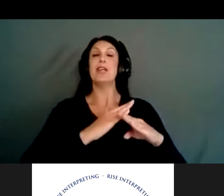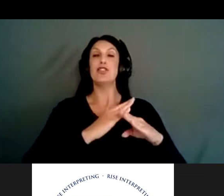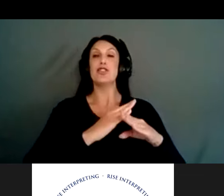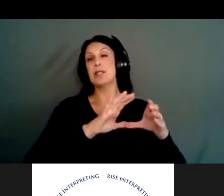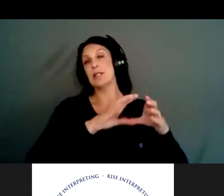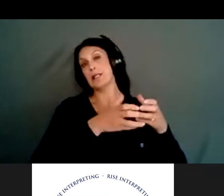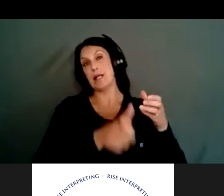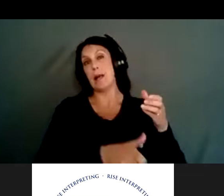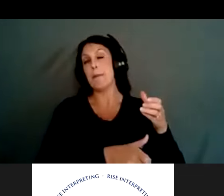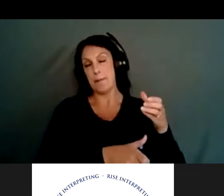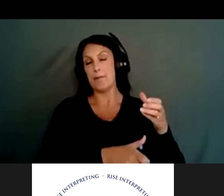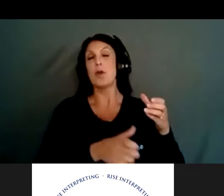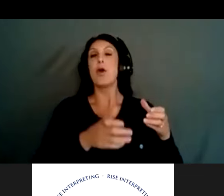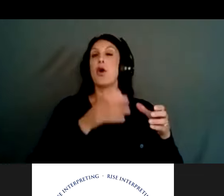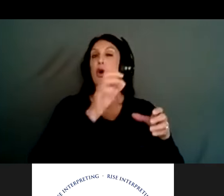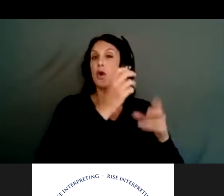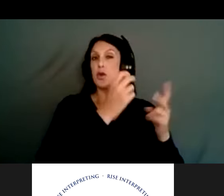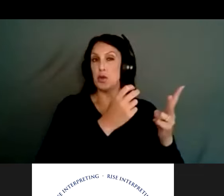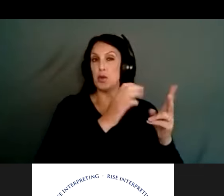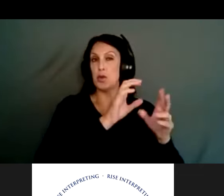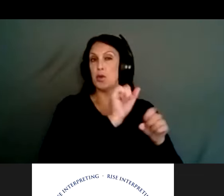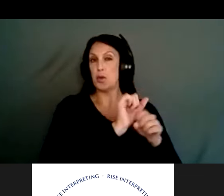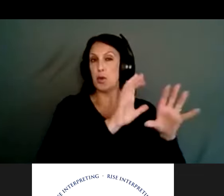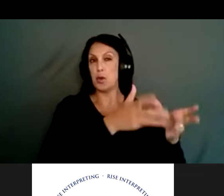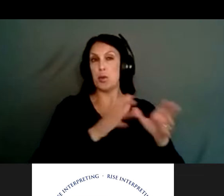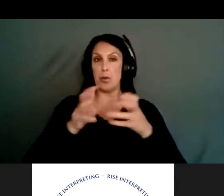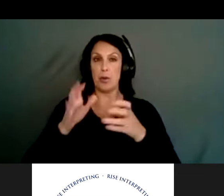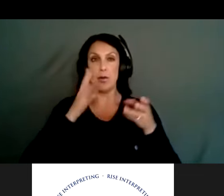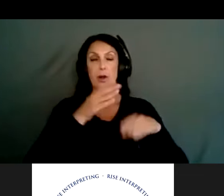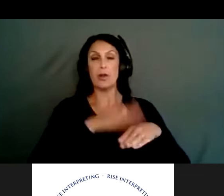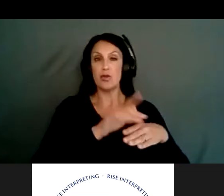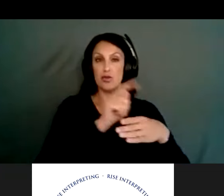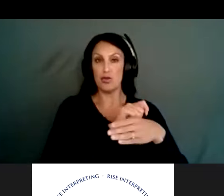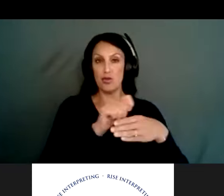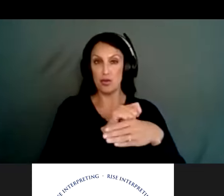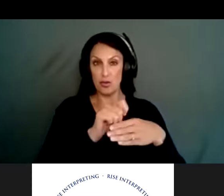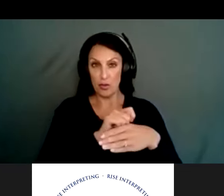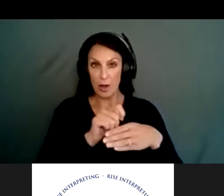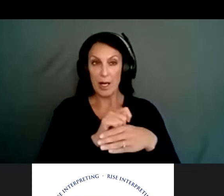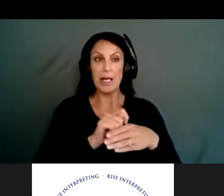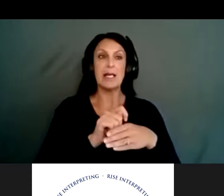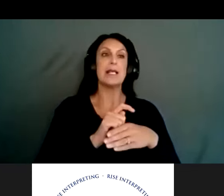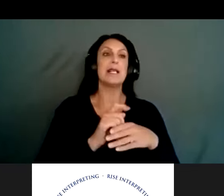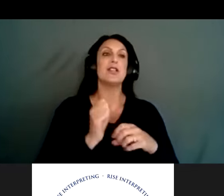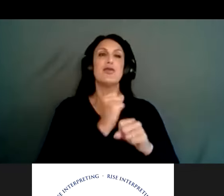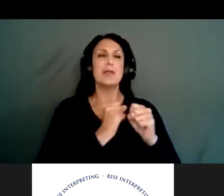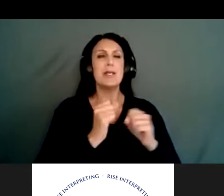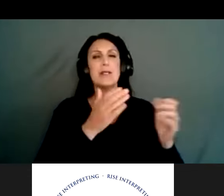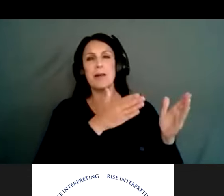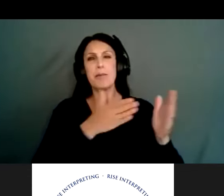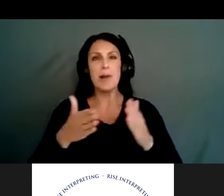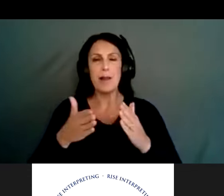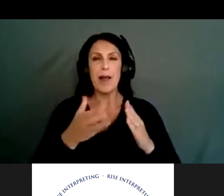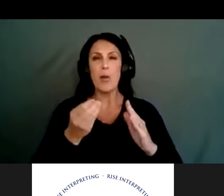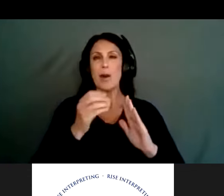down to two work groups. So the first work group is focused on trainings. The strategic plan outlines the goals in this strategic approach